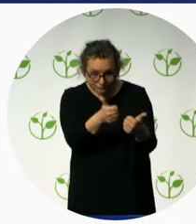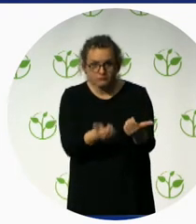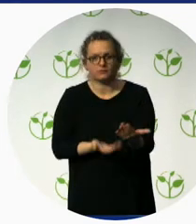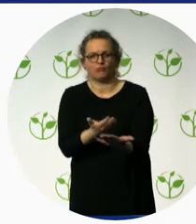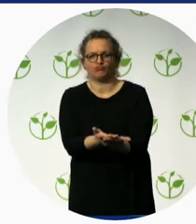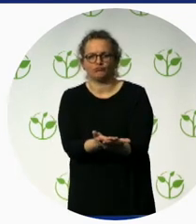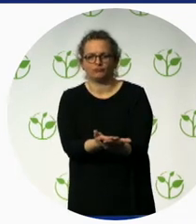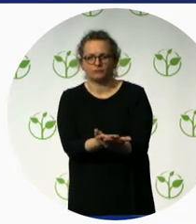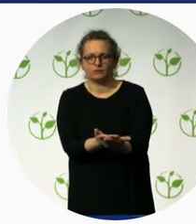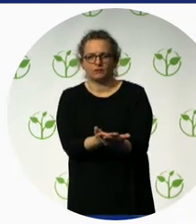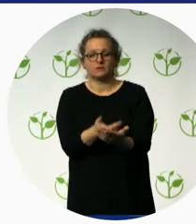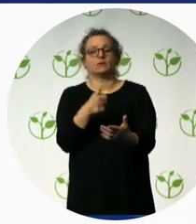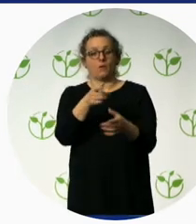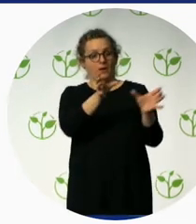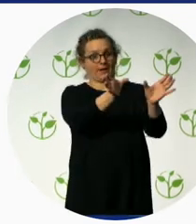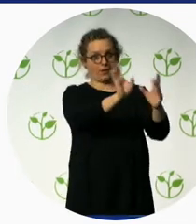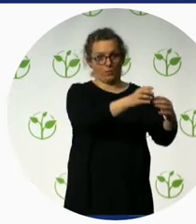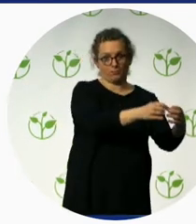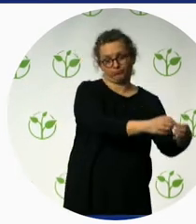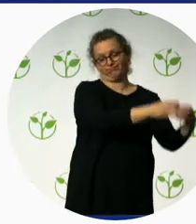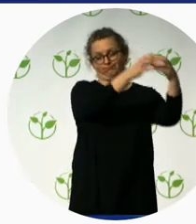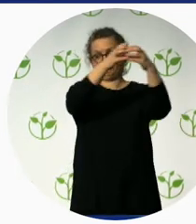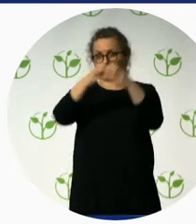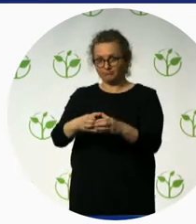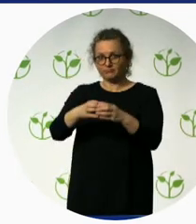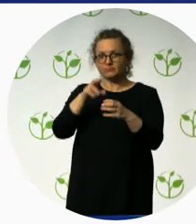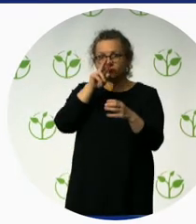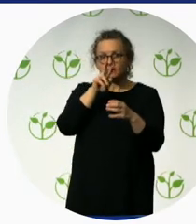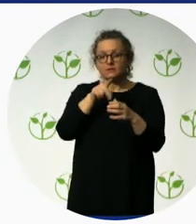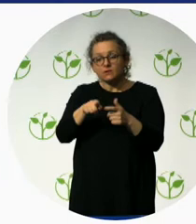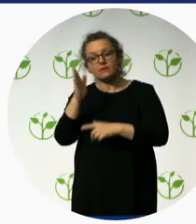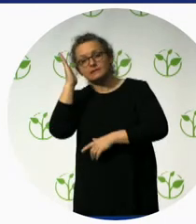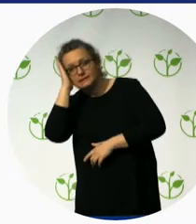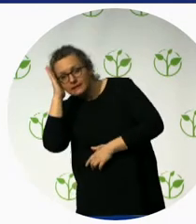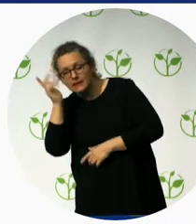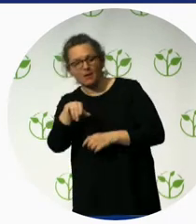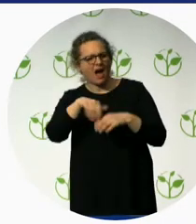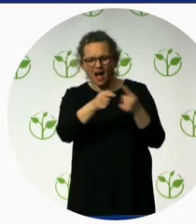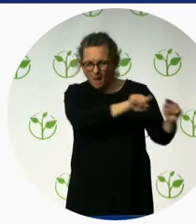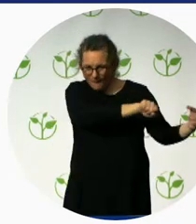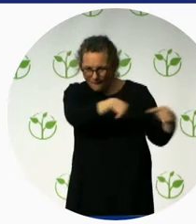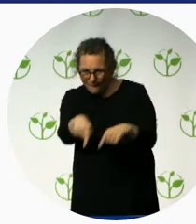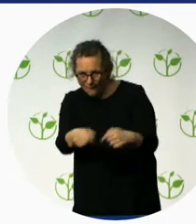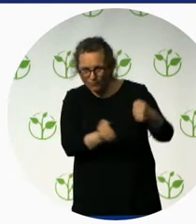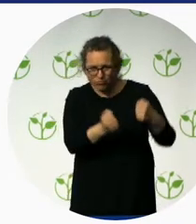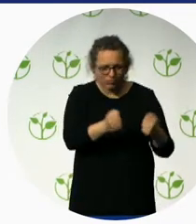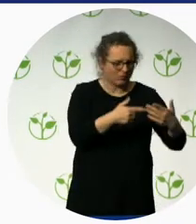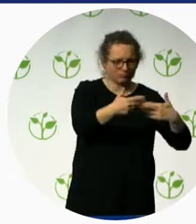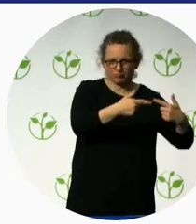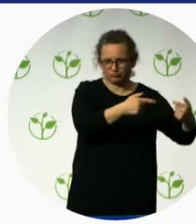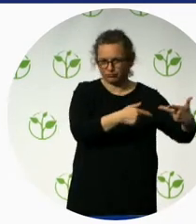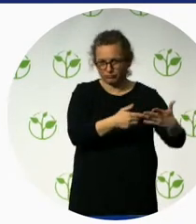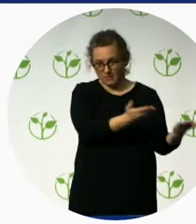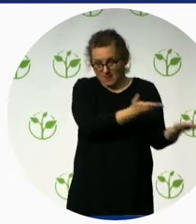accommodation, transportation, information, and, of course,